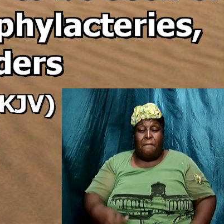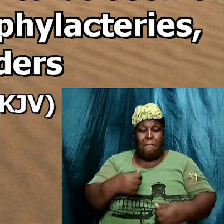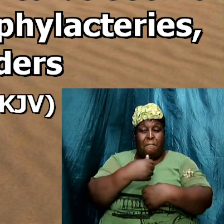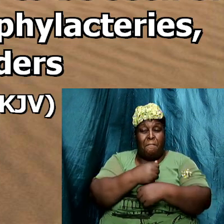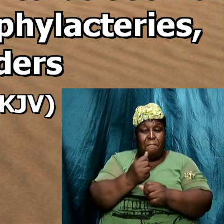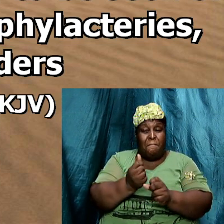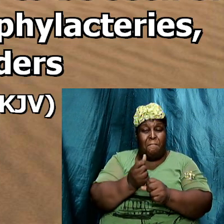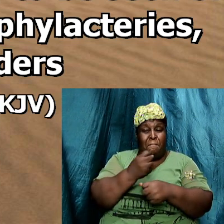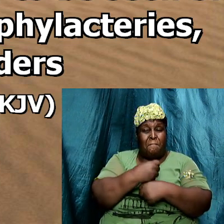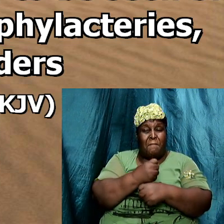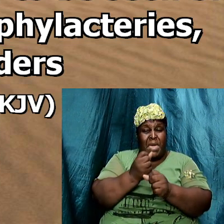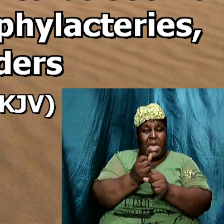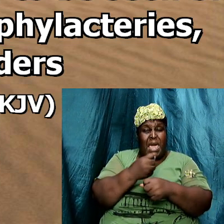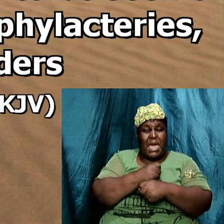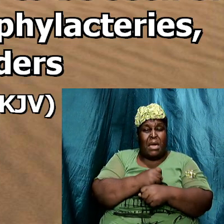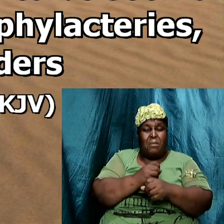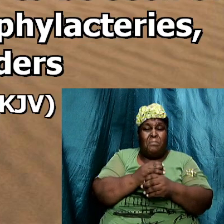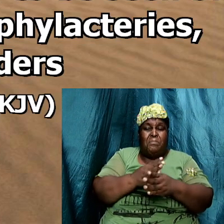Philateries